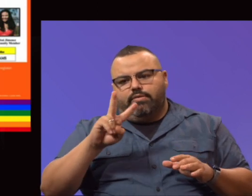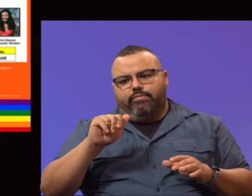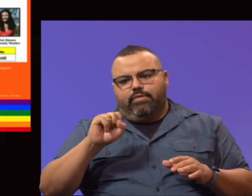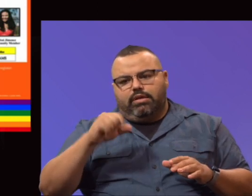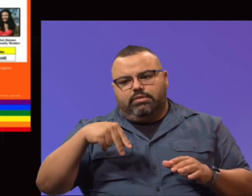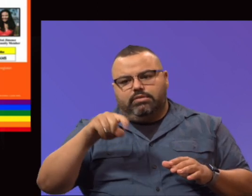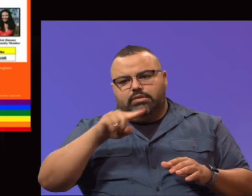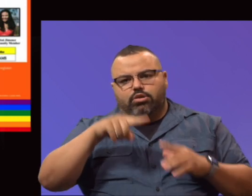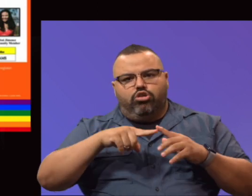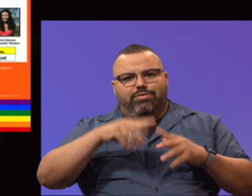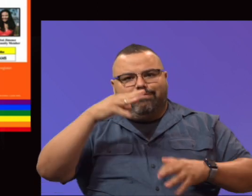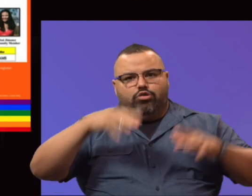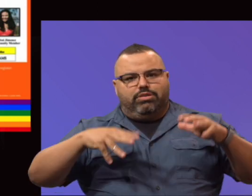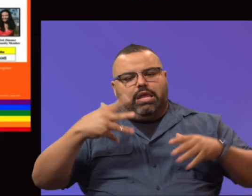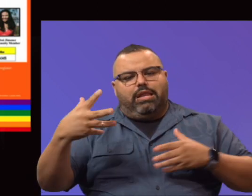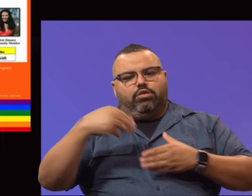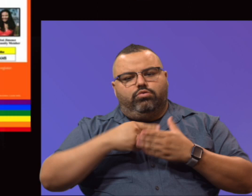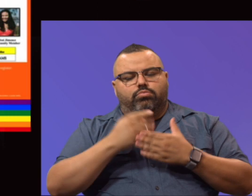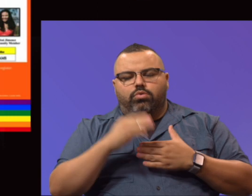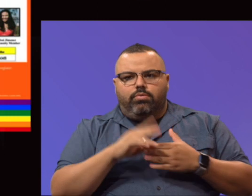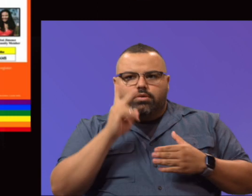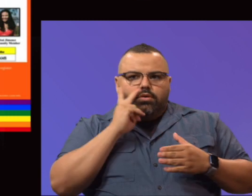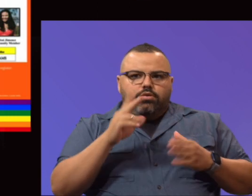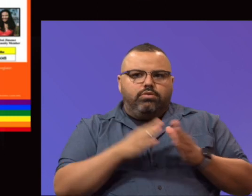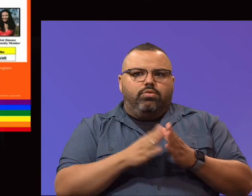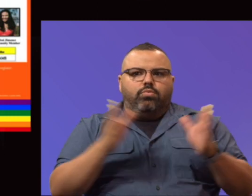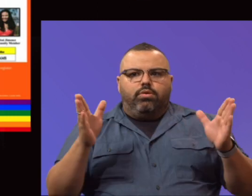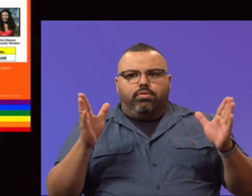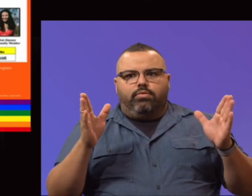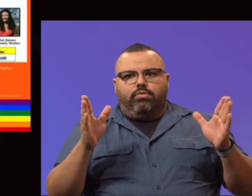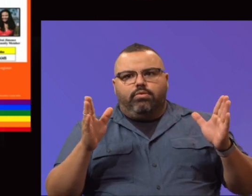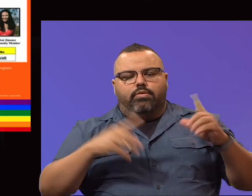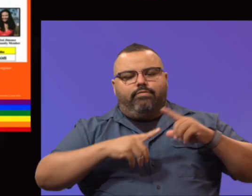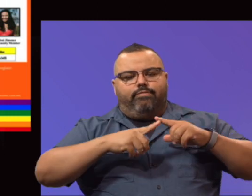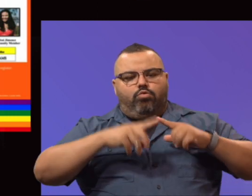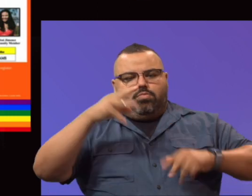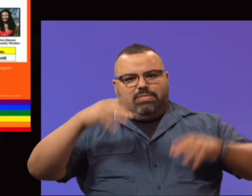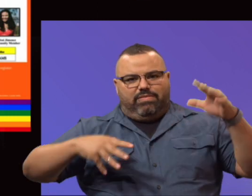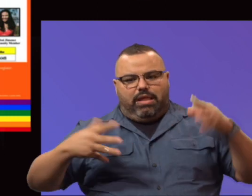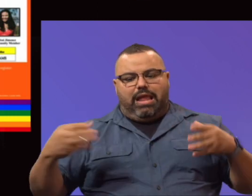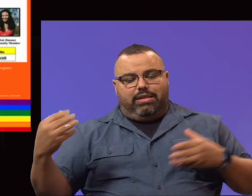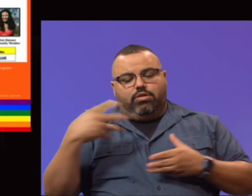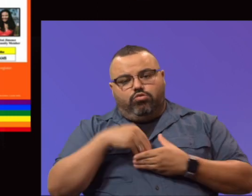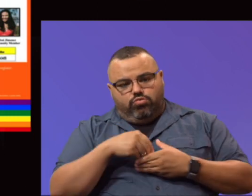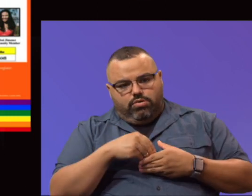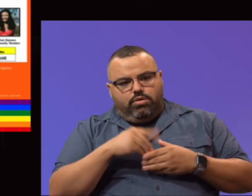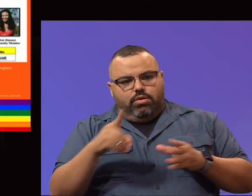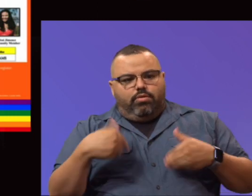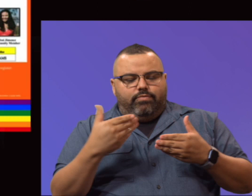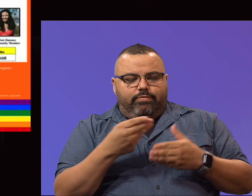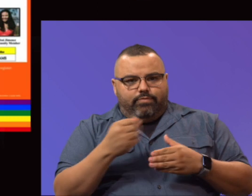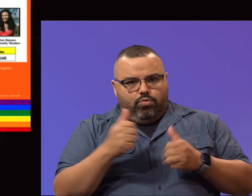programs. You see the wide variety of diversity and inclusion that offered several virtual events throughout the